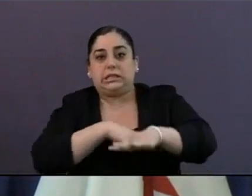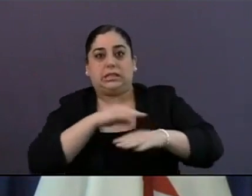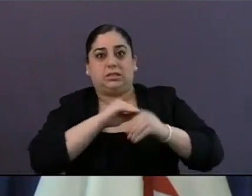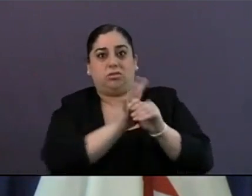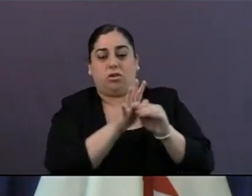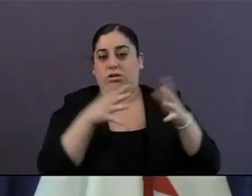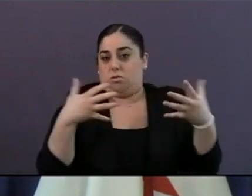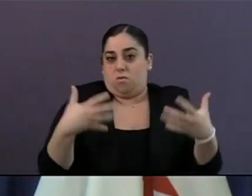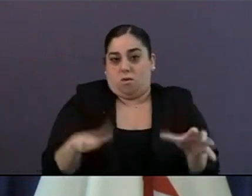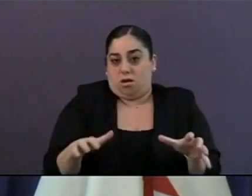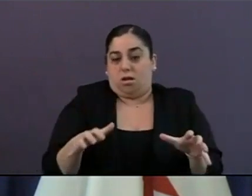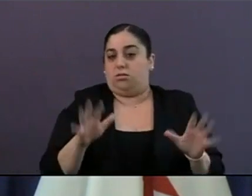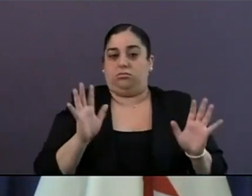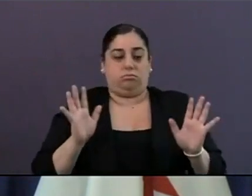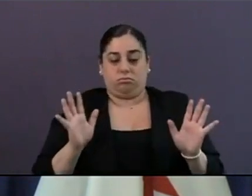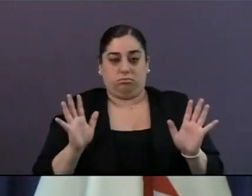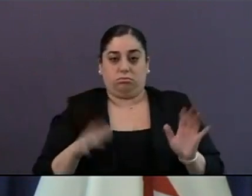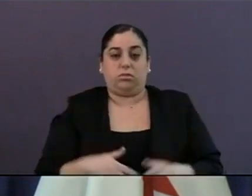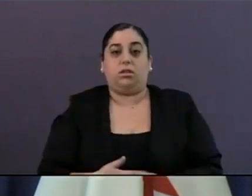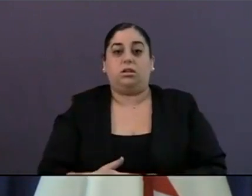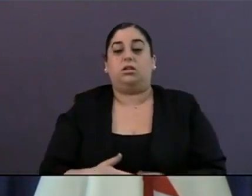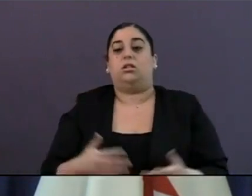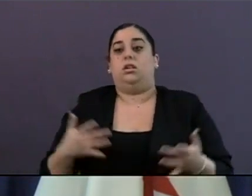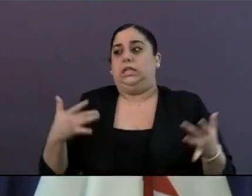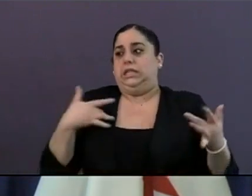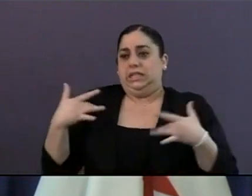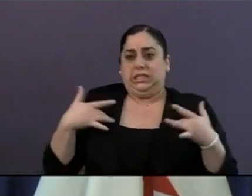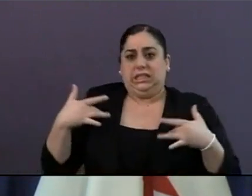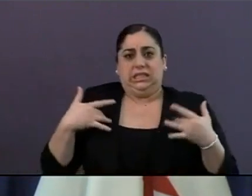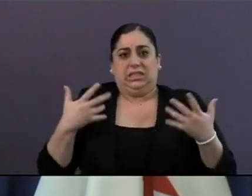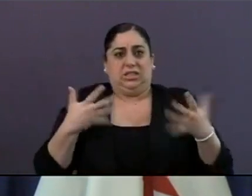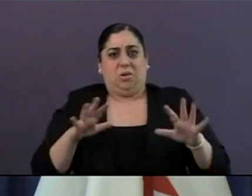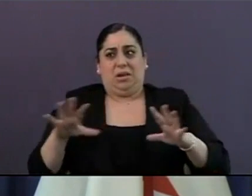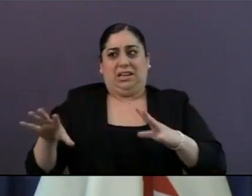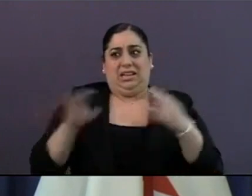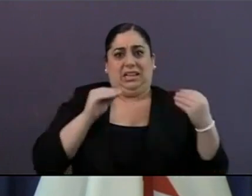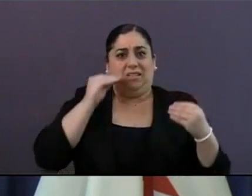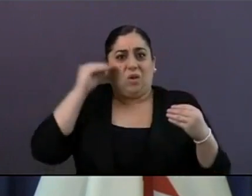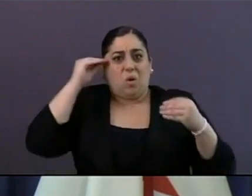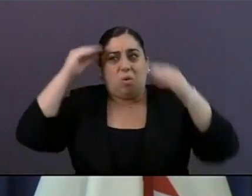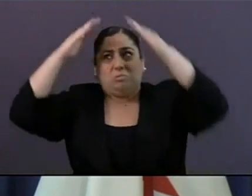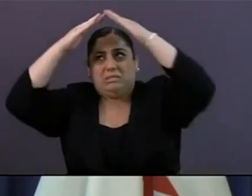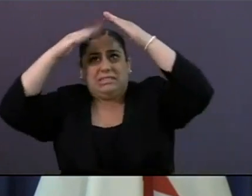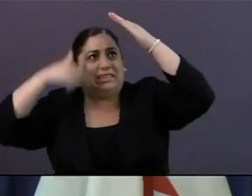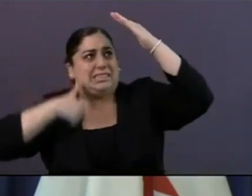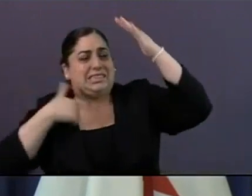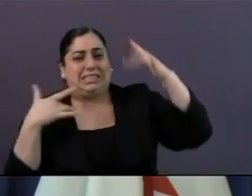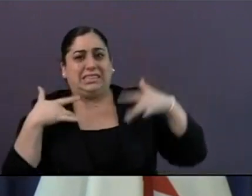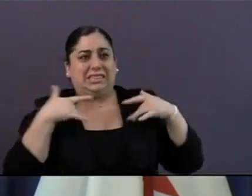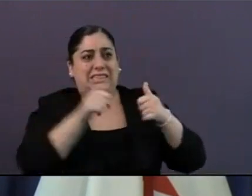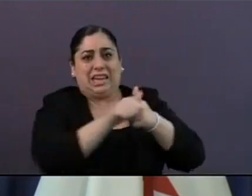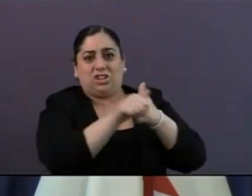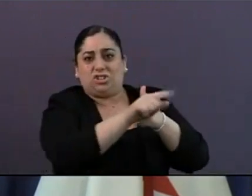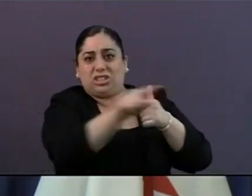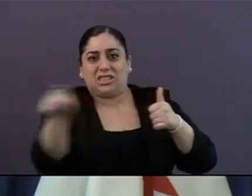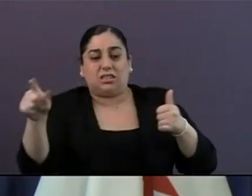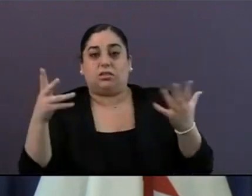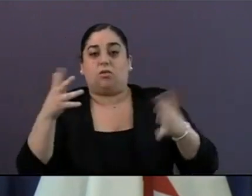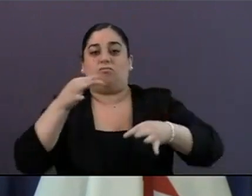is that people are having routine care deferred because of the concern about leaving their homes. So the ability to access the internet in real time